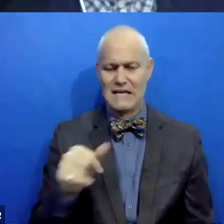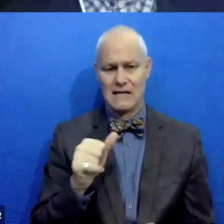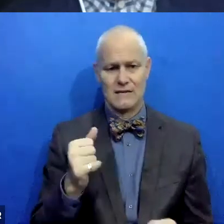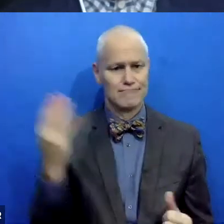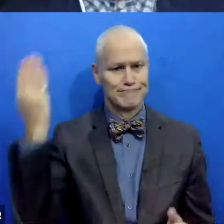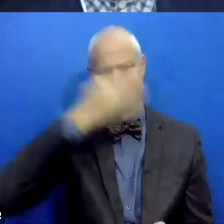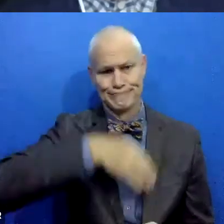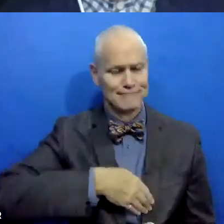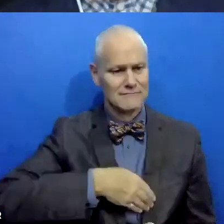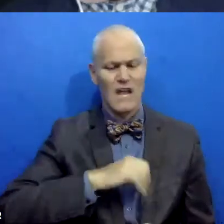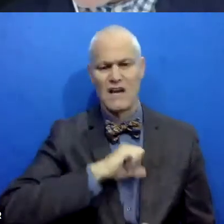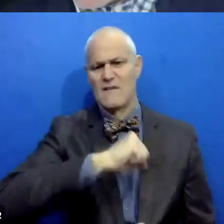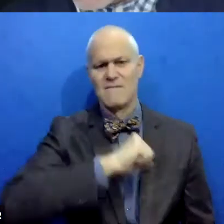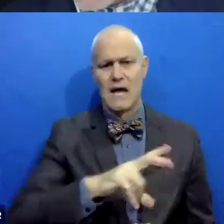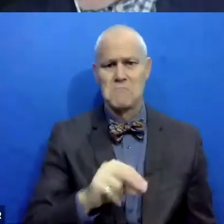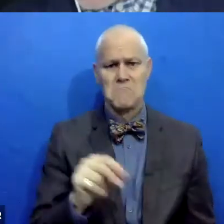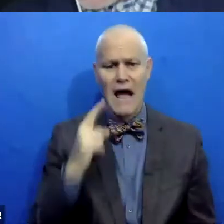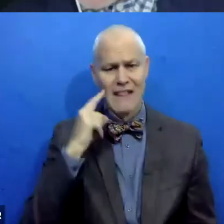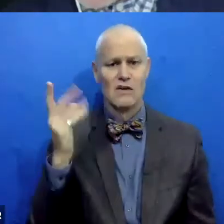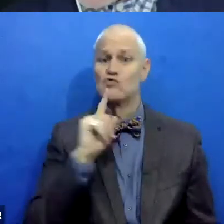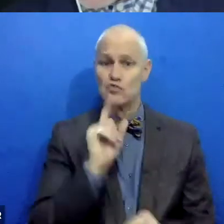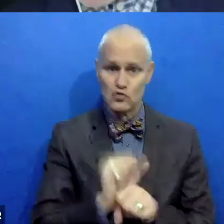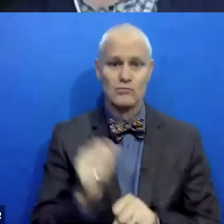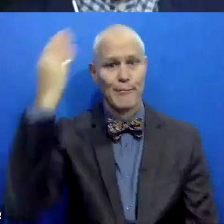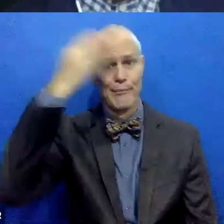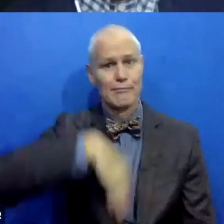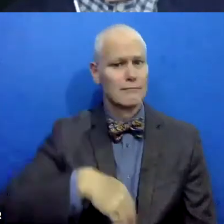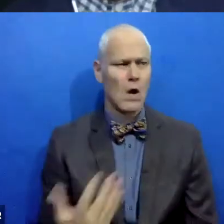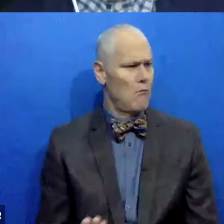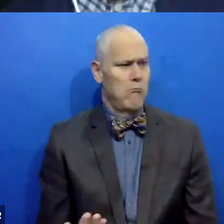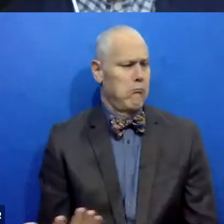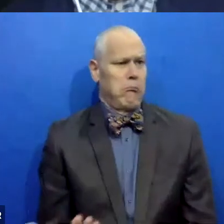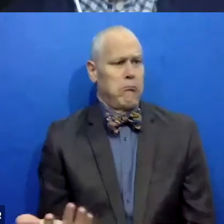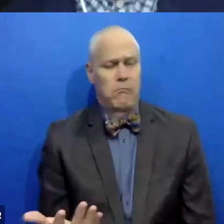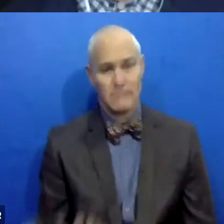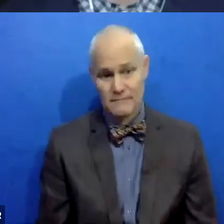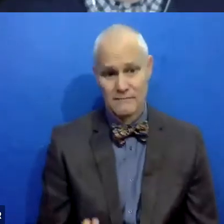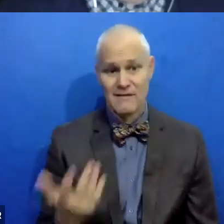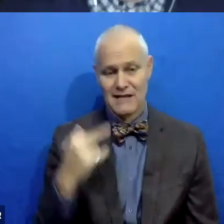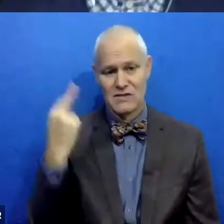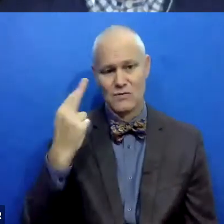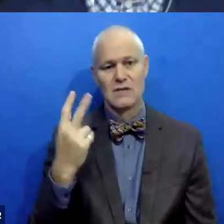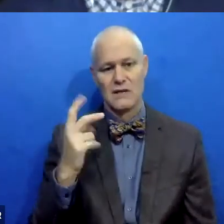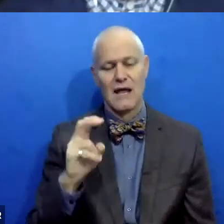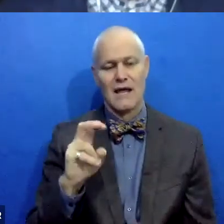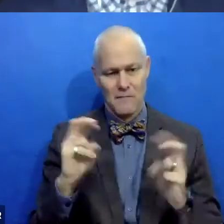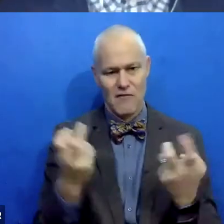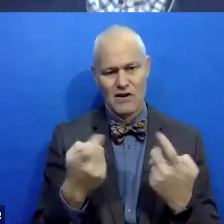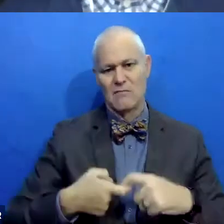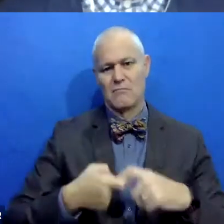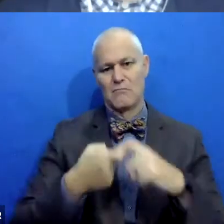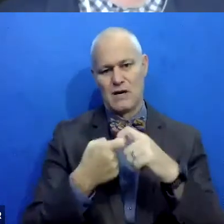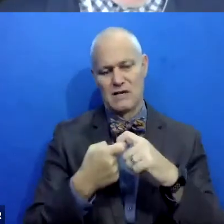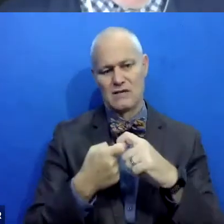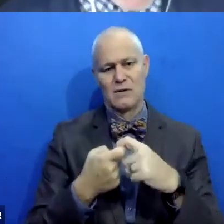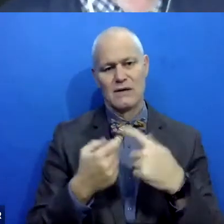defiant. I think he really doesn't see it. Um, it's one of the reasons that process is, is on a break right now. So we